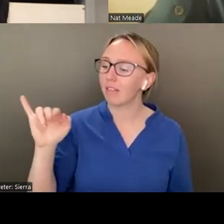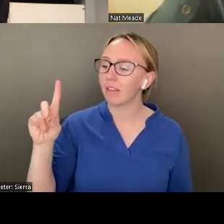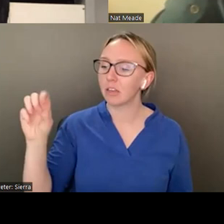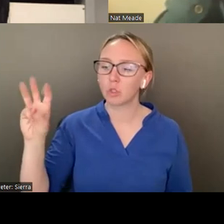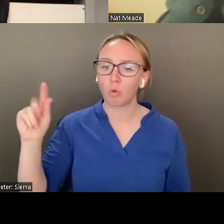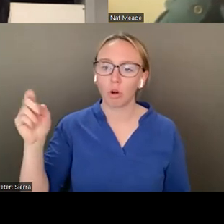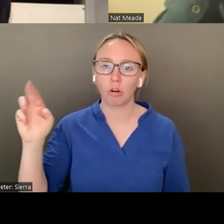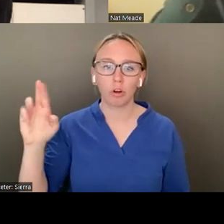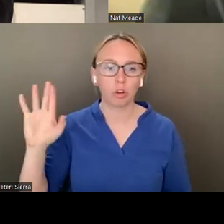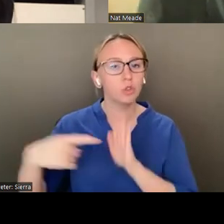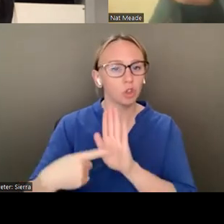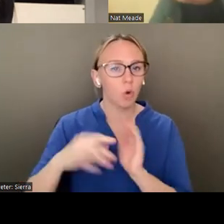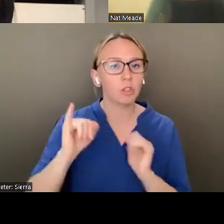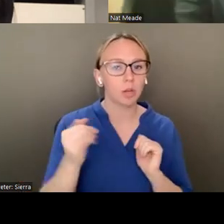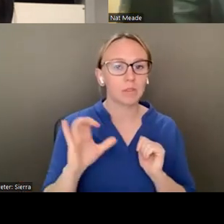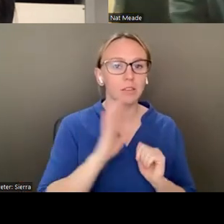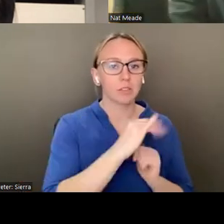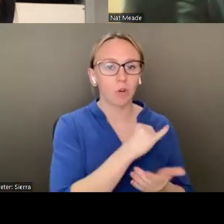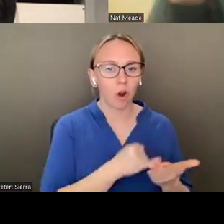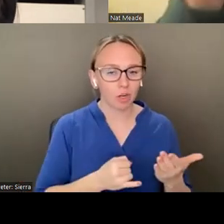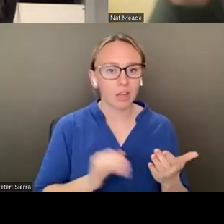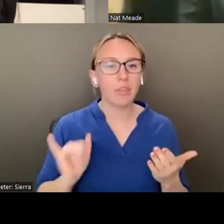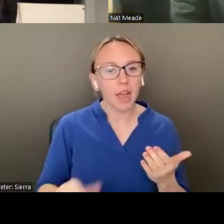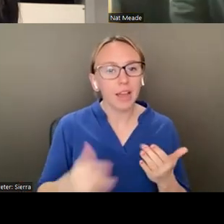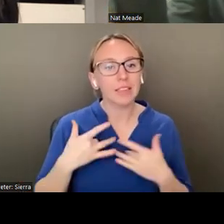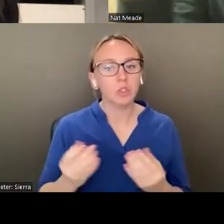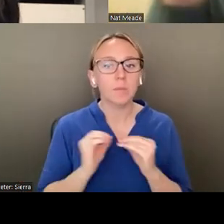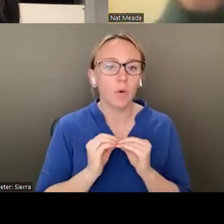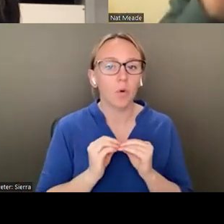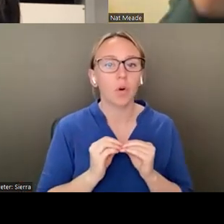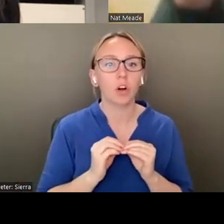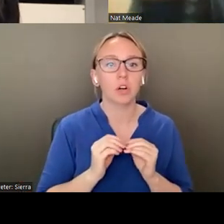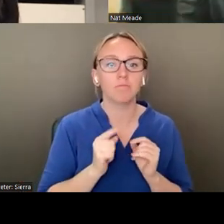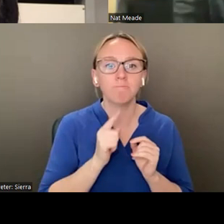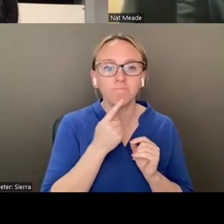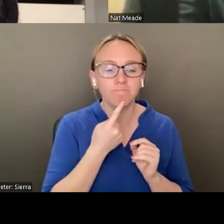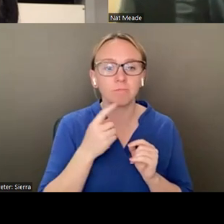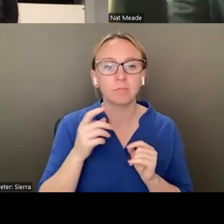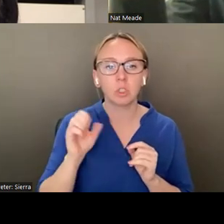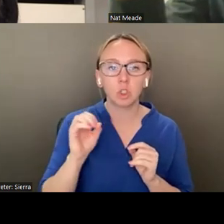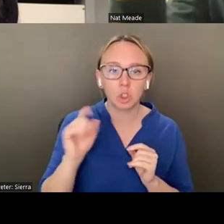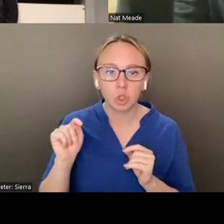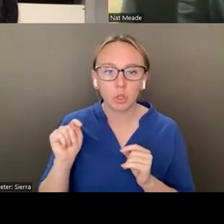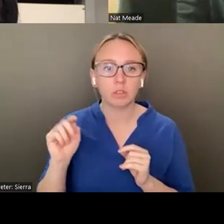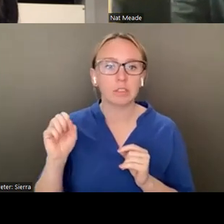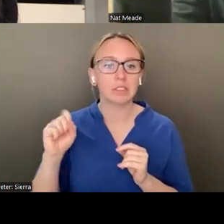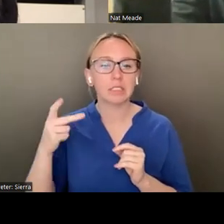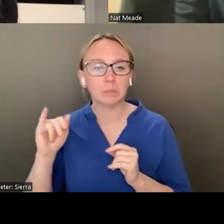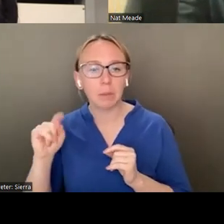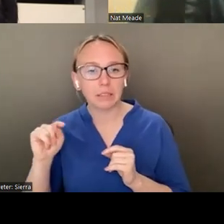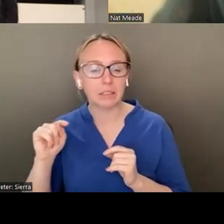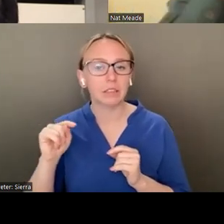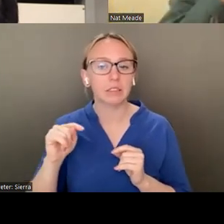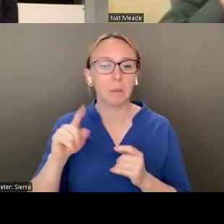and a half ago, um, is the kind of more severe soot and spit black and white interiors kind of a rural